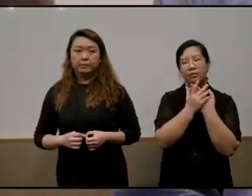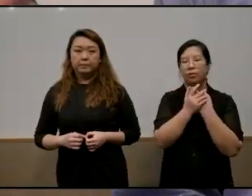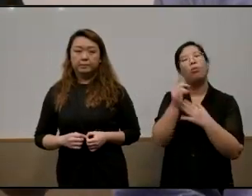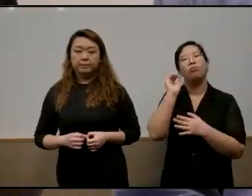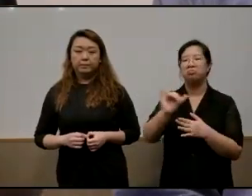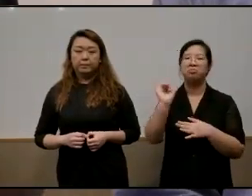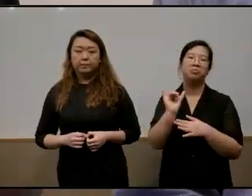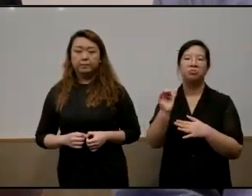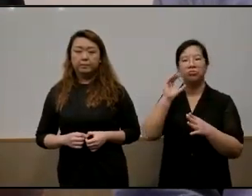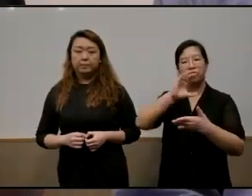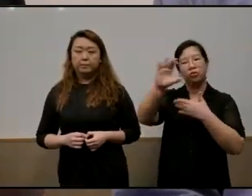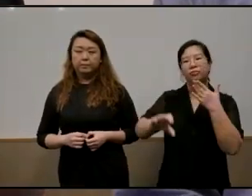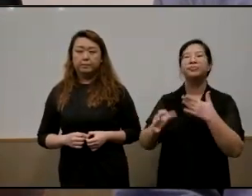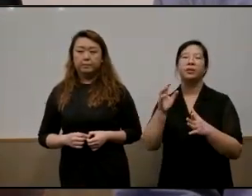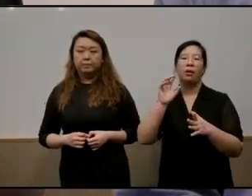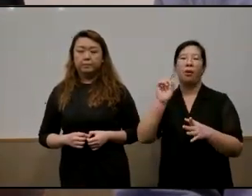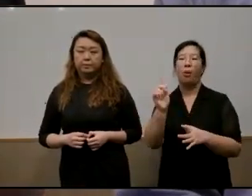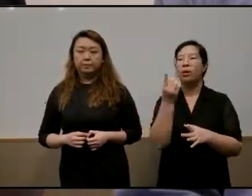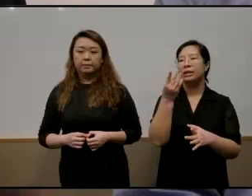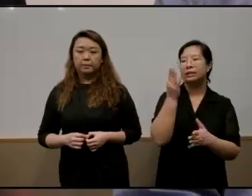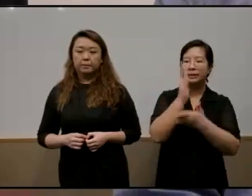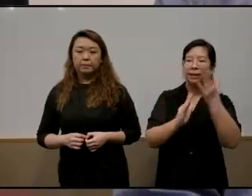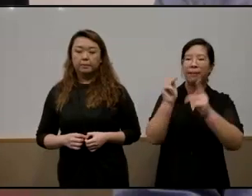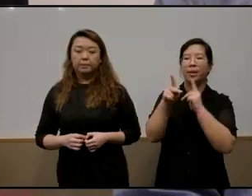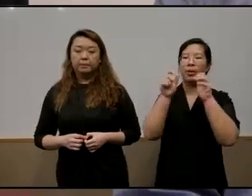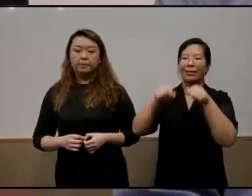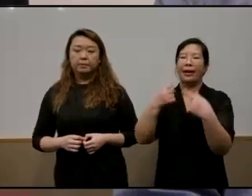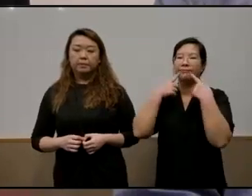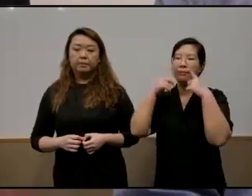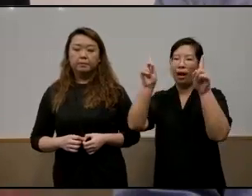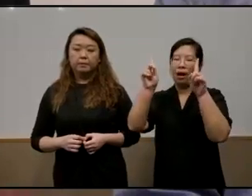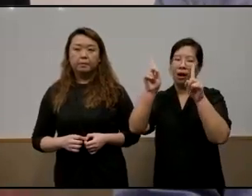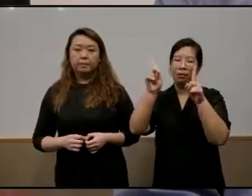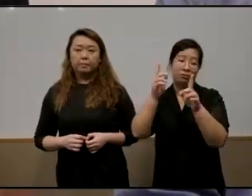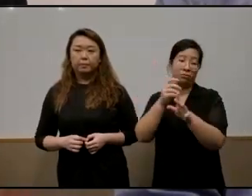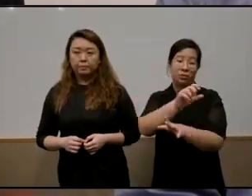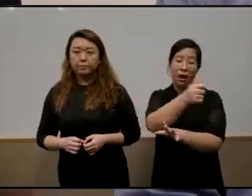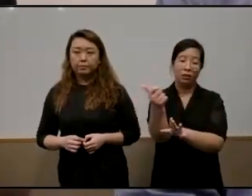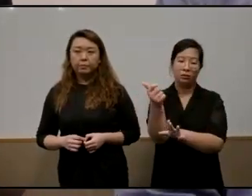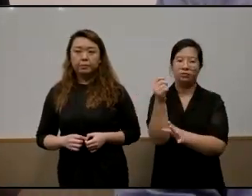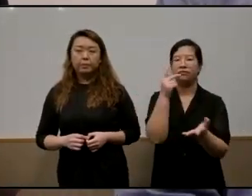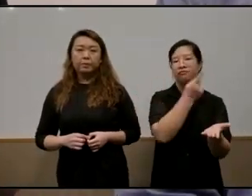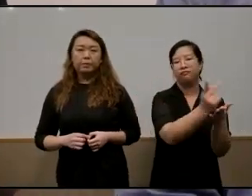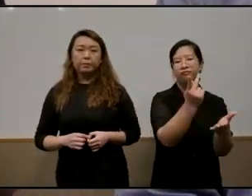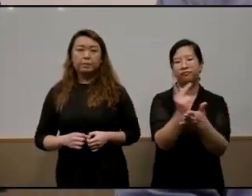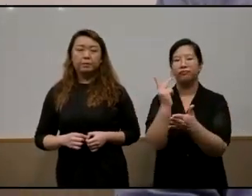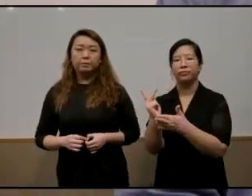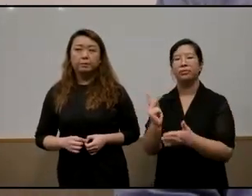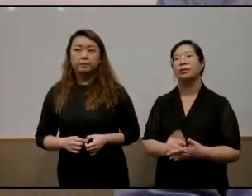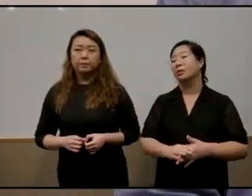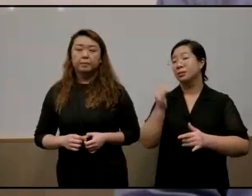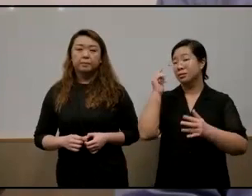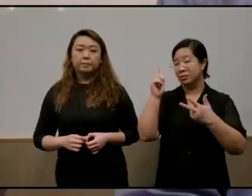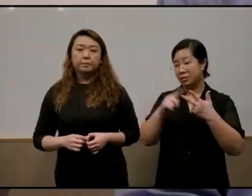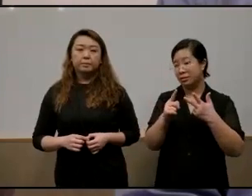only a percentage of people can be successful the rest will be failure thirdly